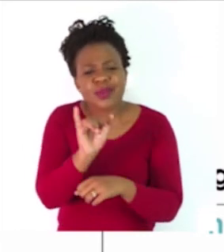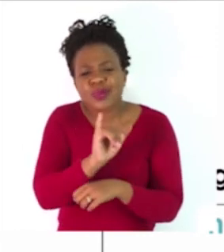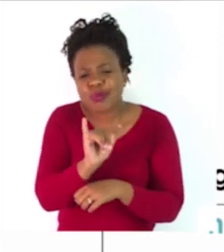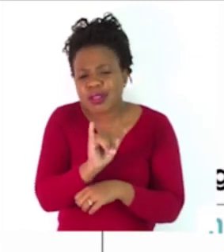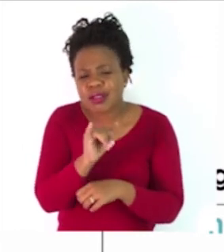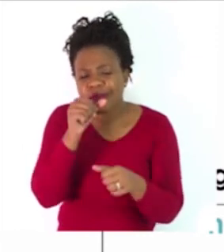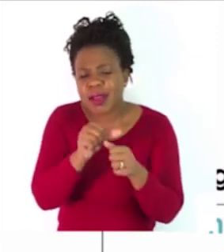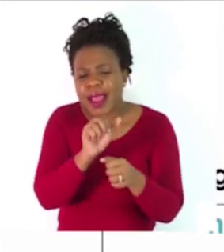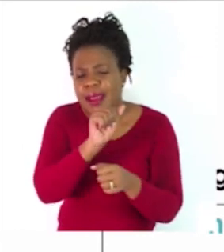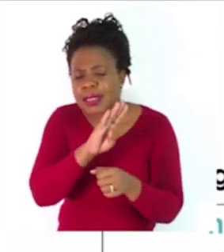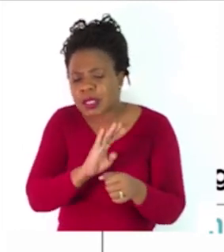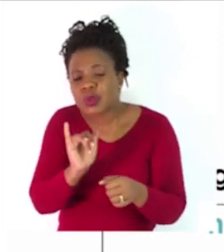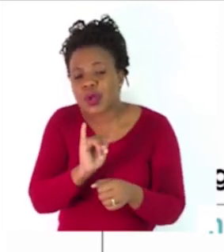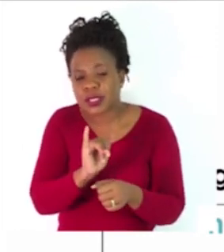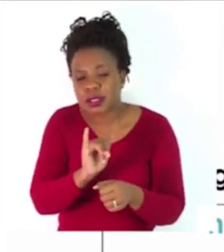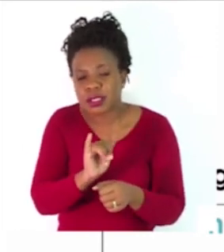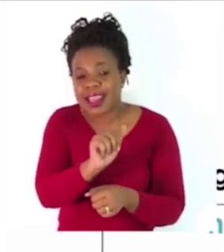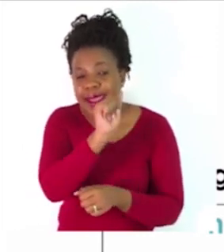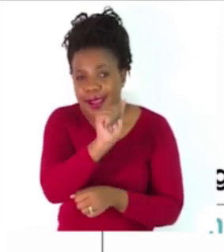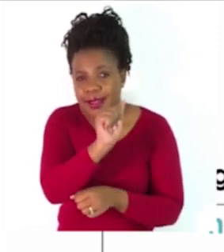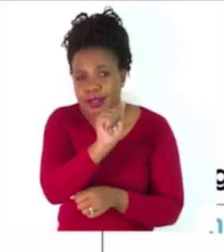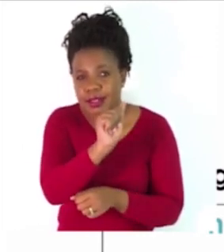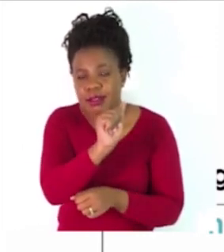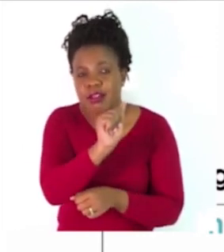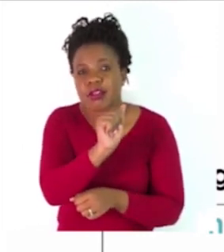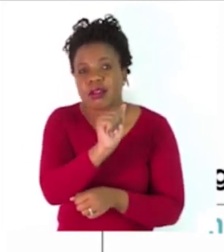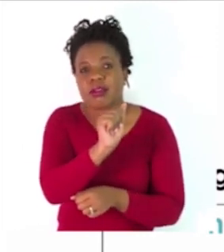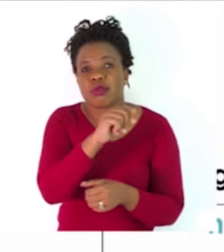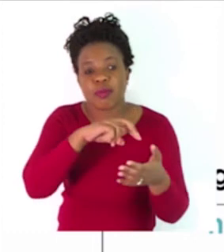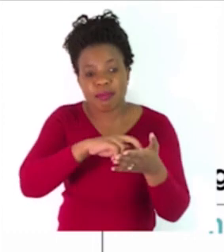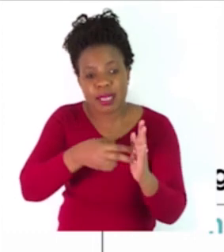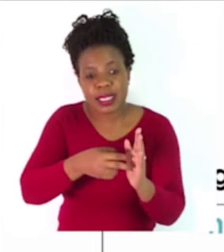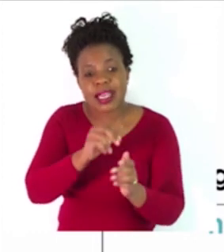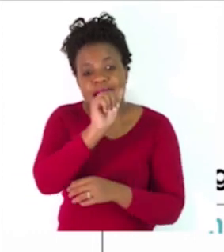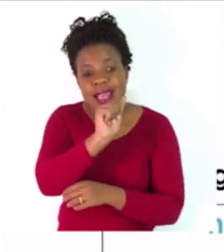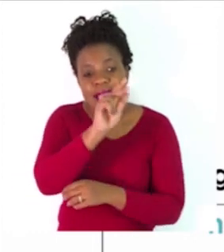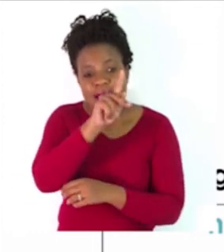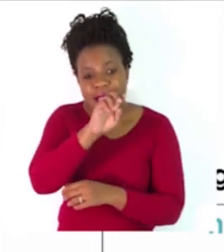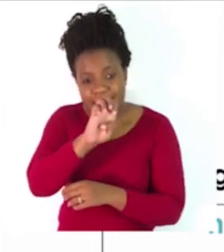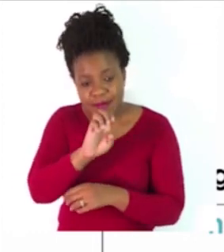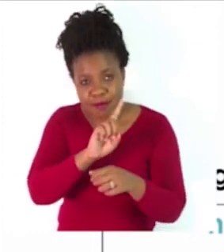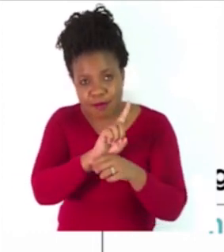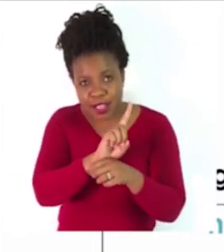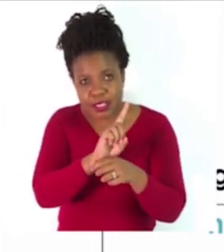of the alphabet there is ape, followed by dog.